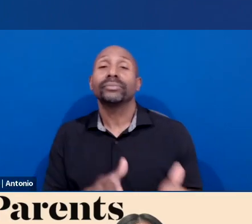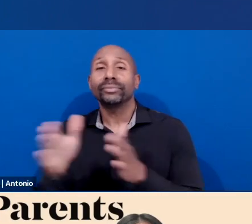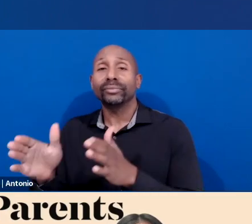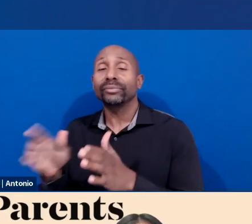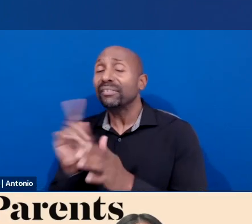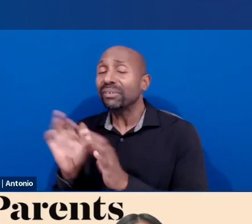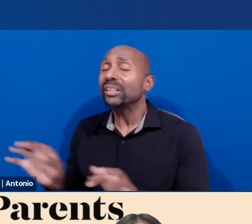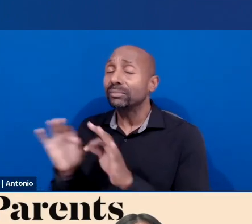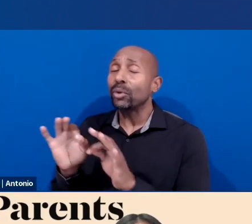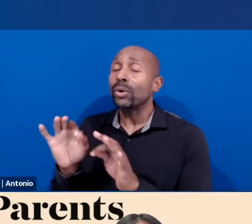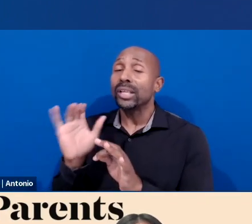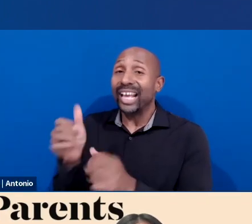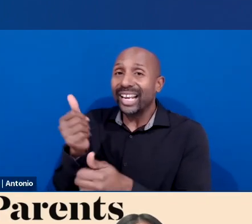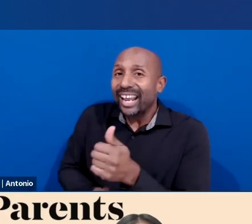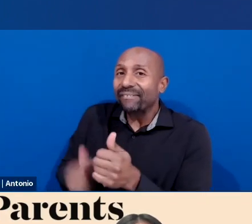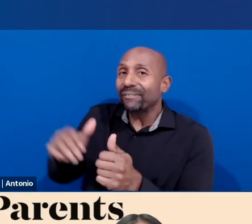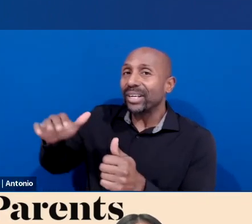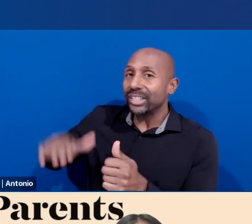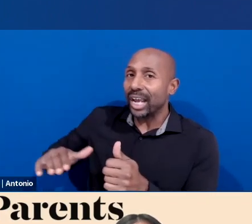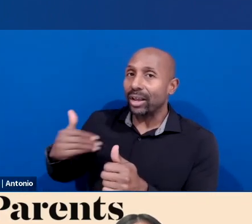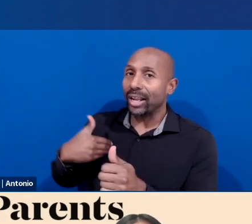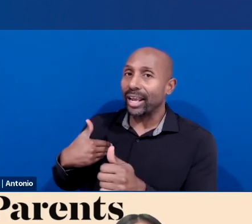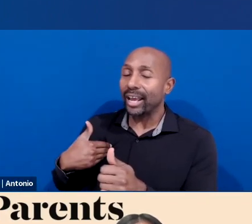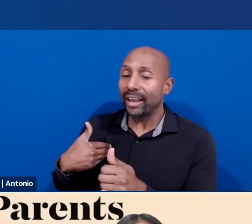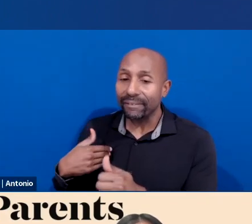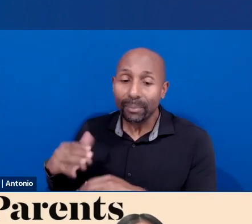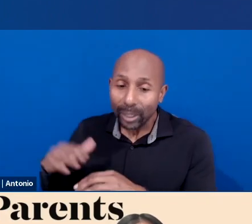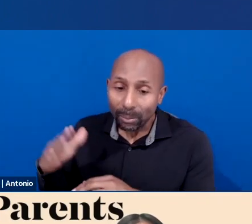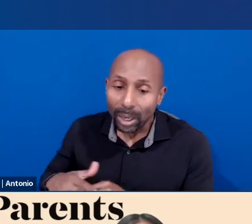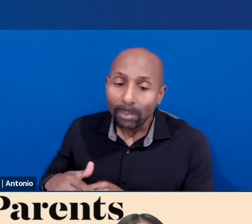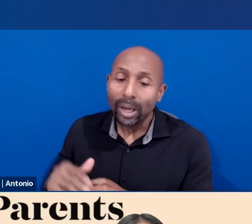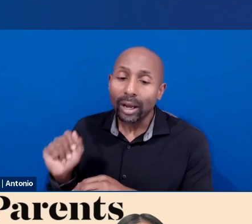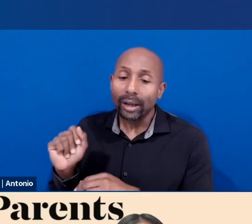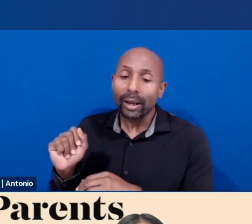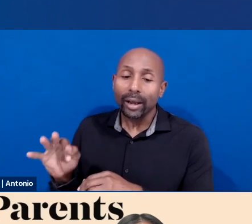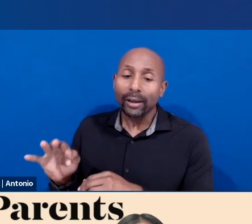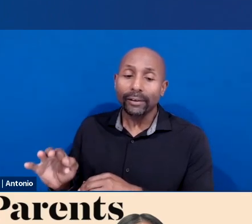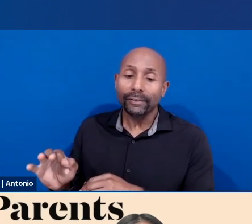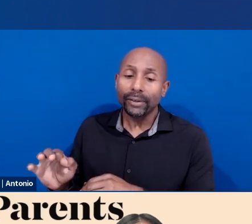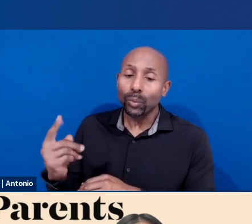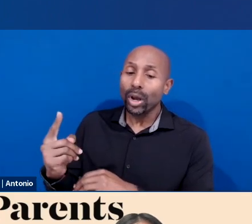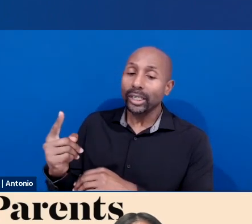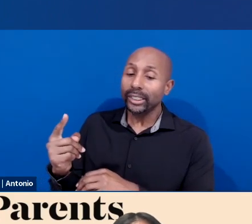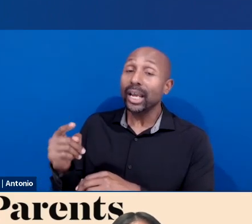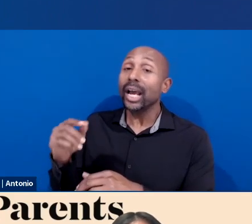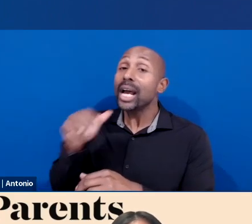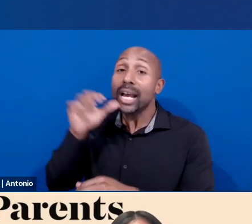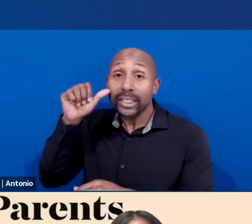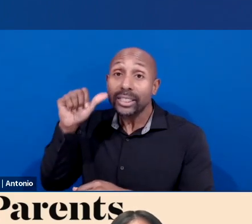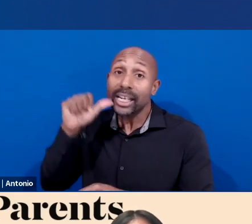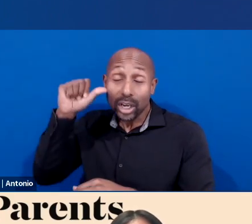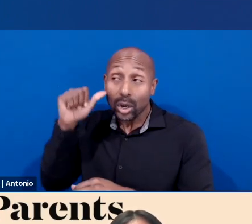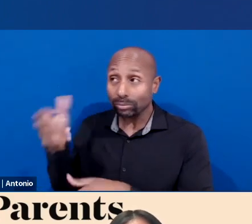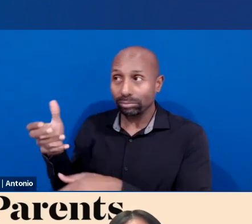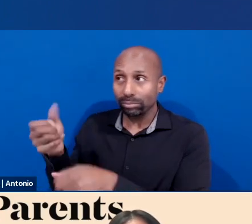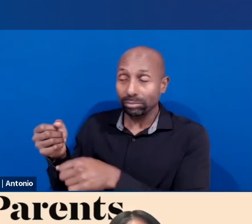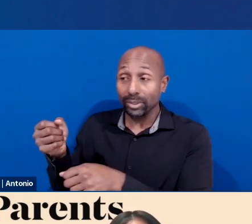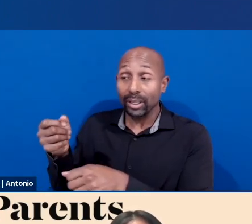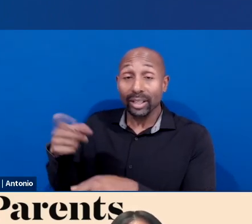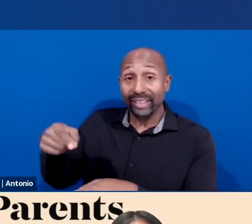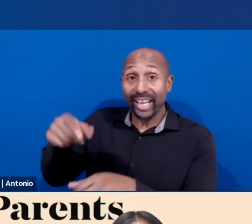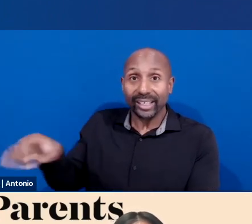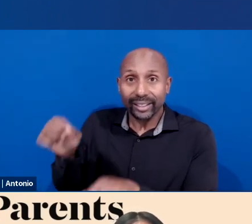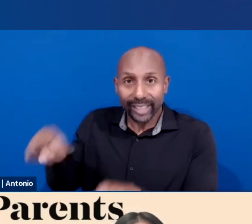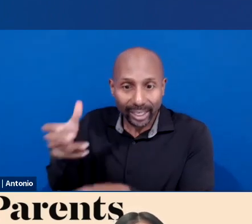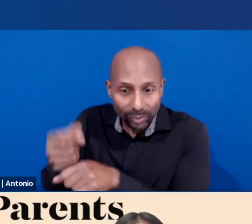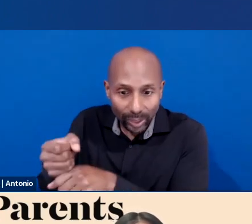in the school. We know how important connectedness in school is. We hear so often from